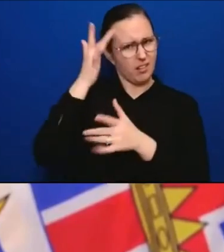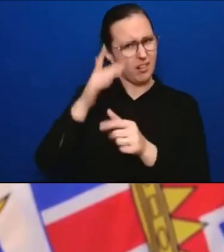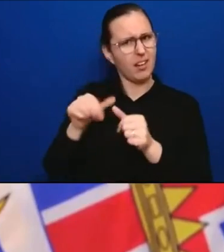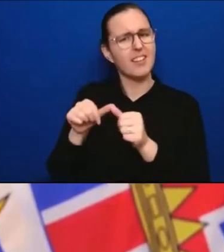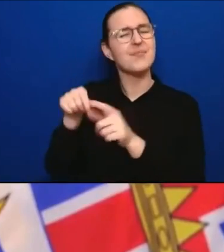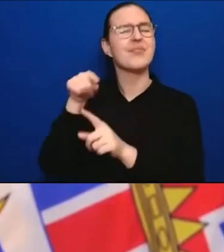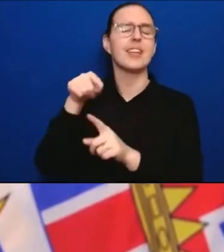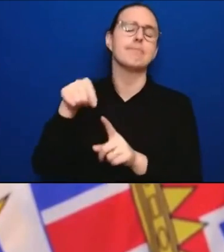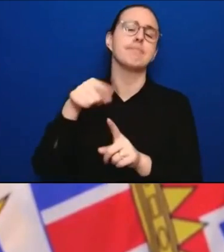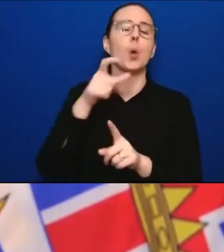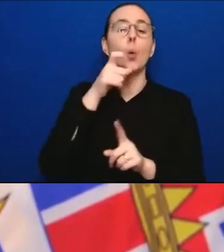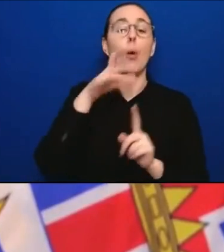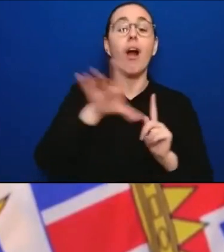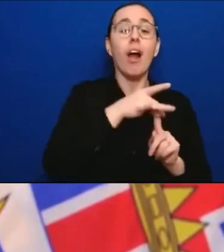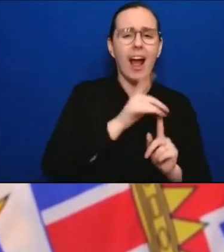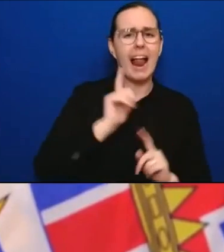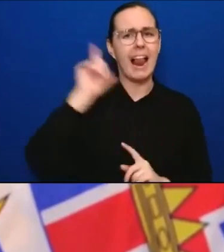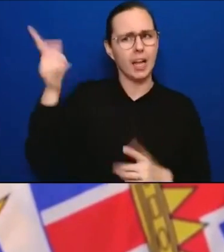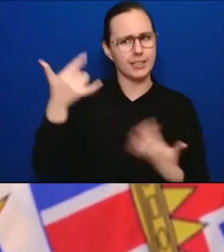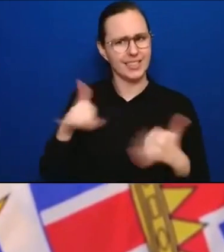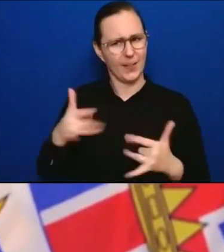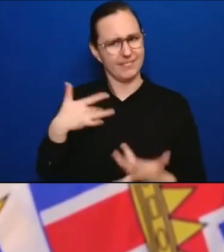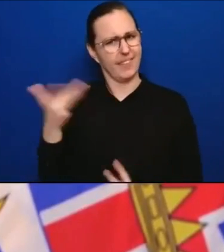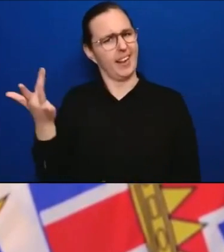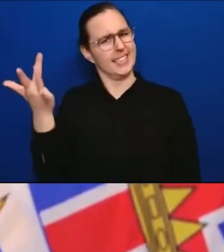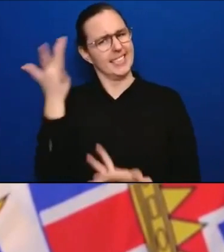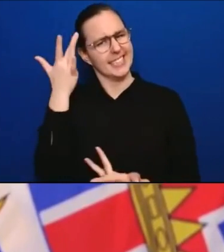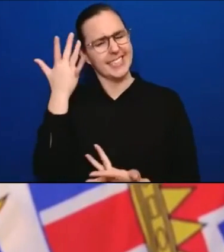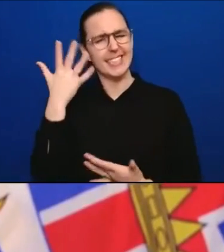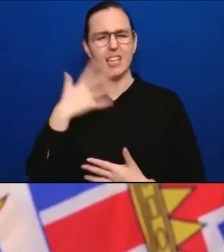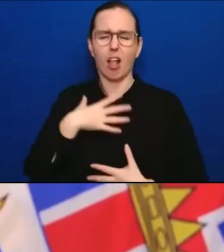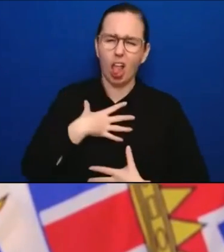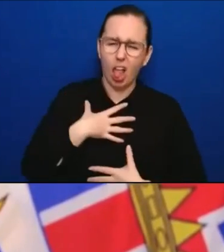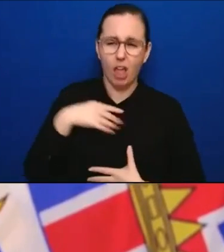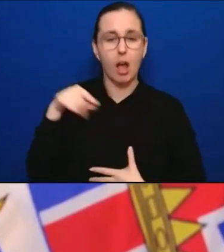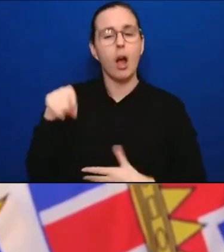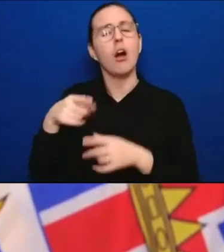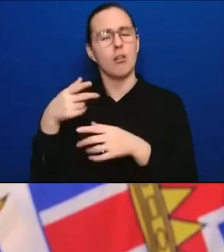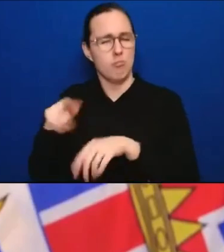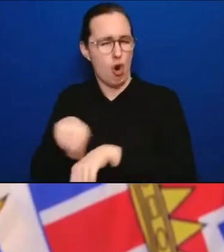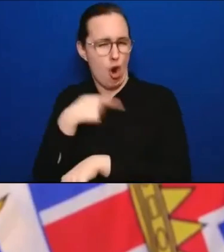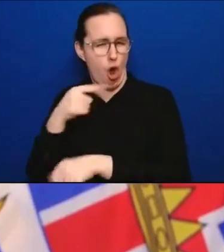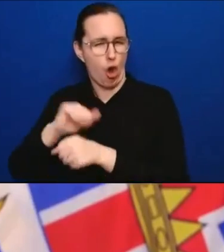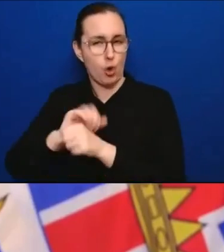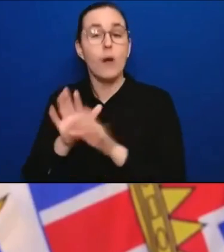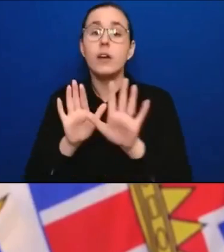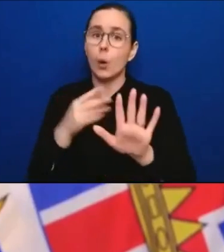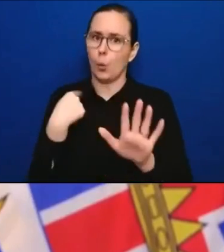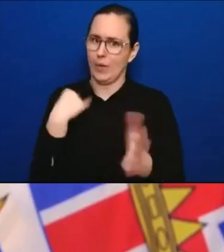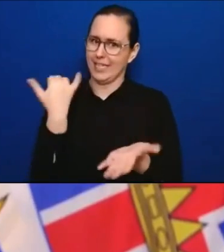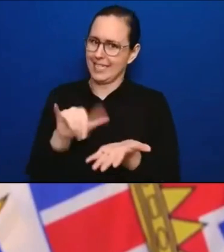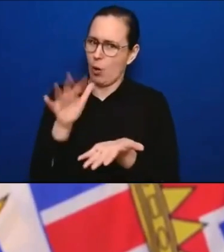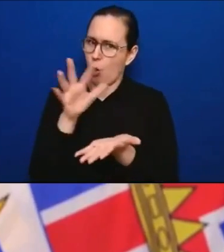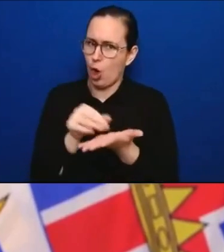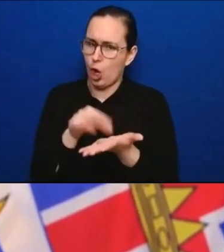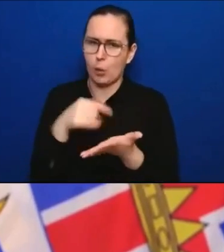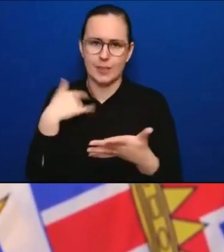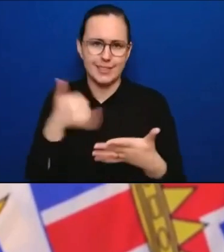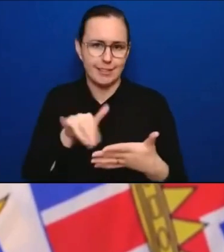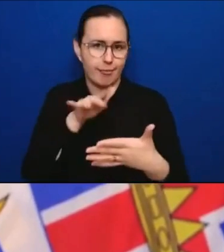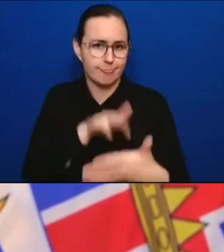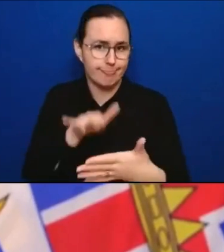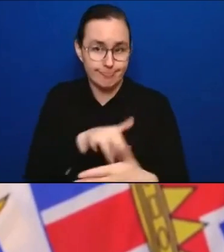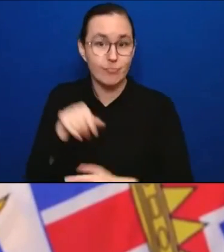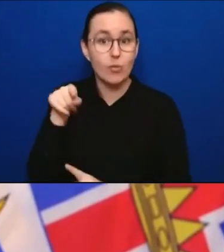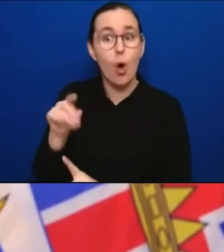Omicron and long-term effects. Some people do get very sick. It's not an innocuous illness, as I've said a number of